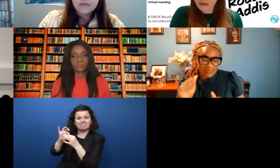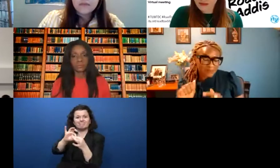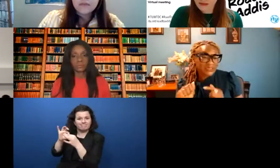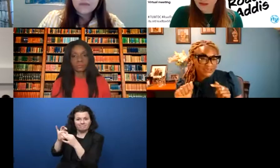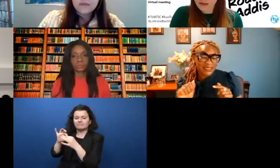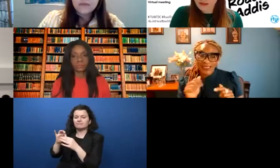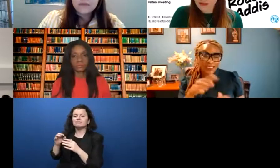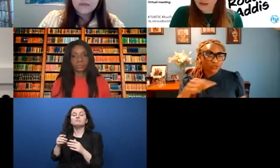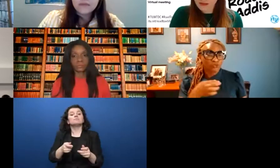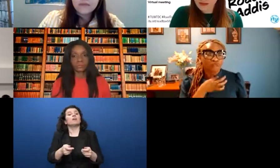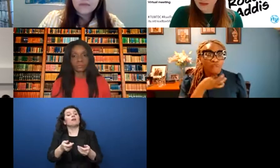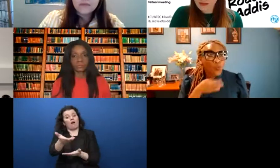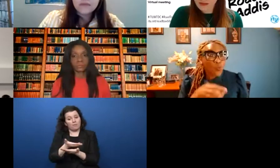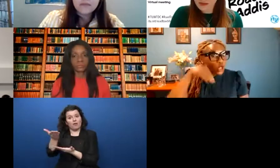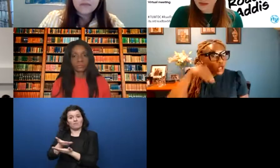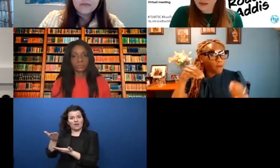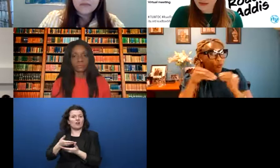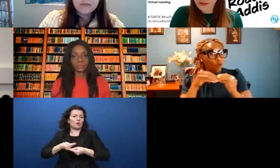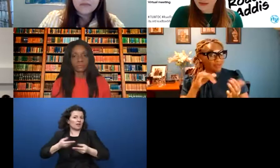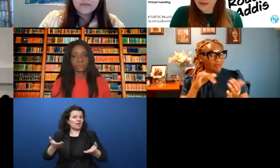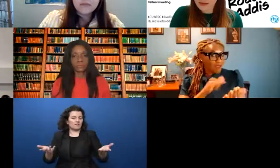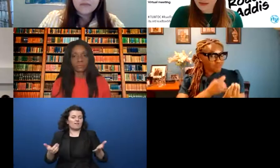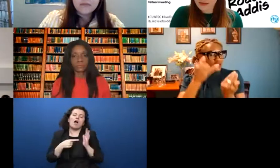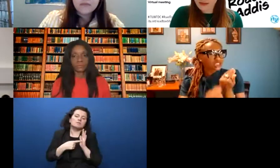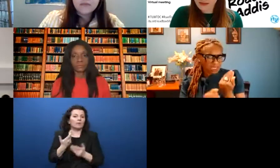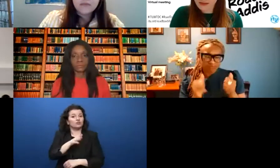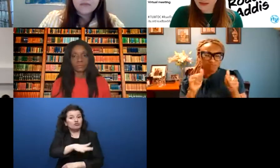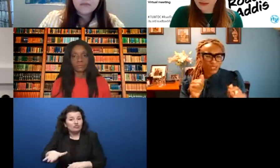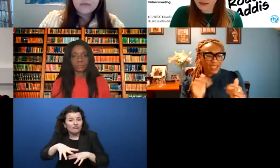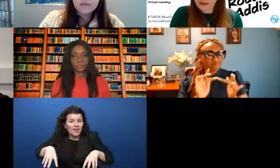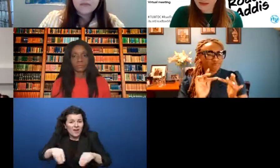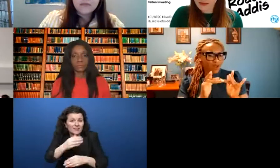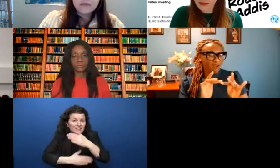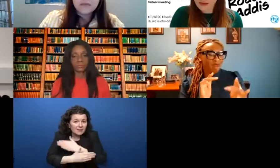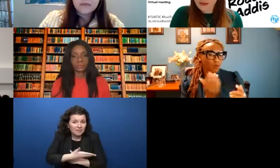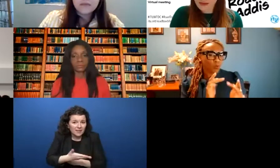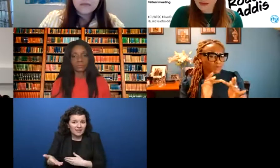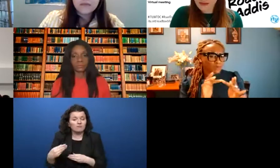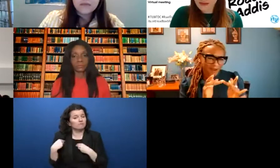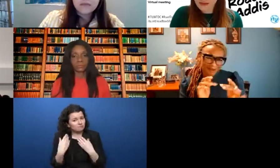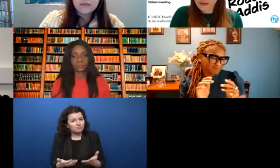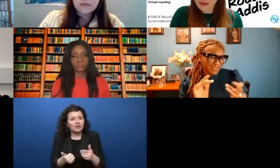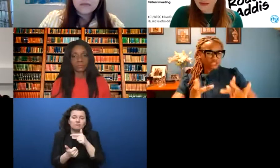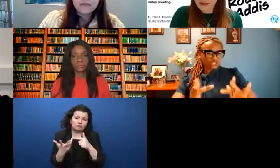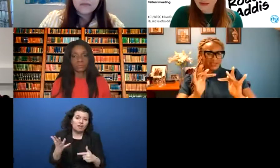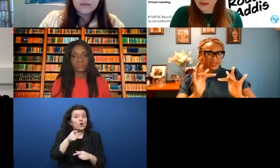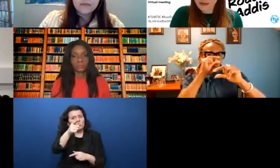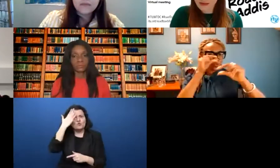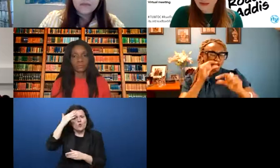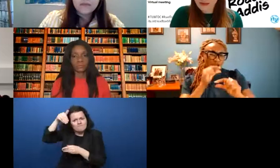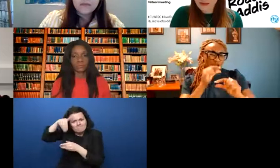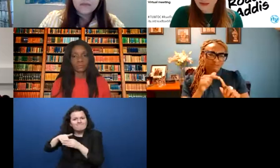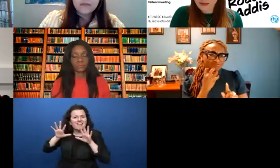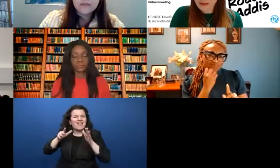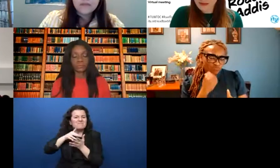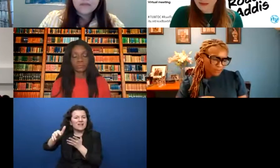families, you know, include children or young adults with disabilities. If you'd like to learn more about that project, please go